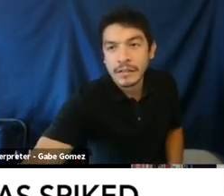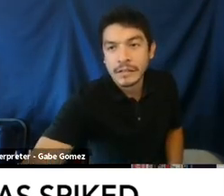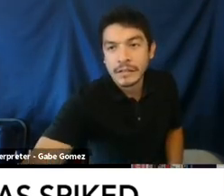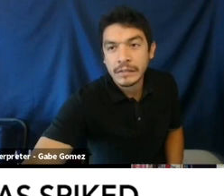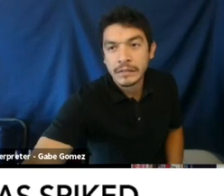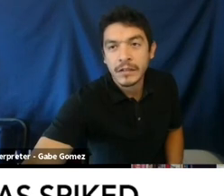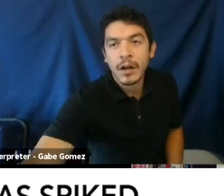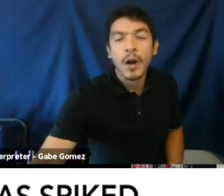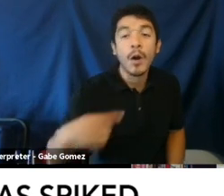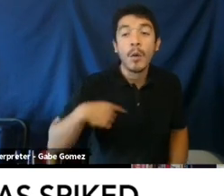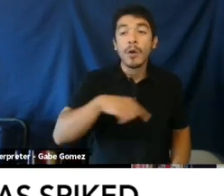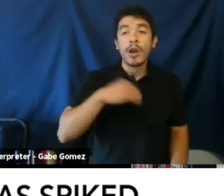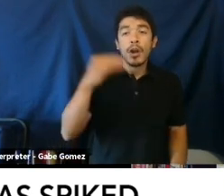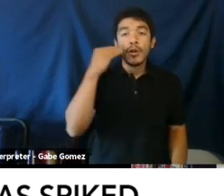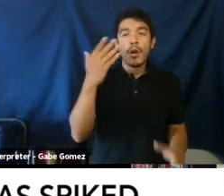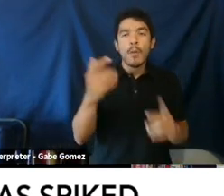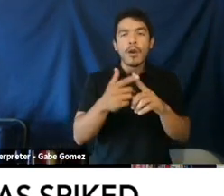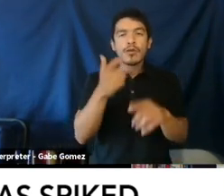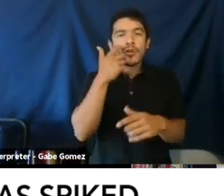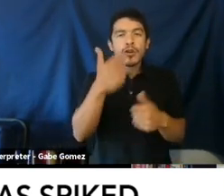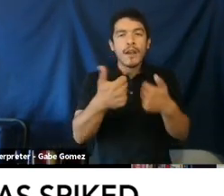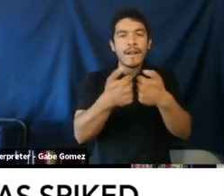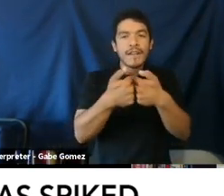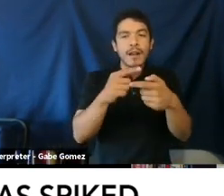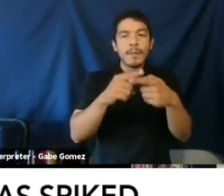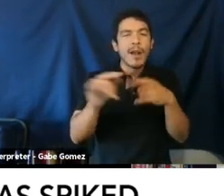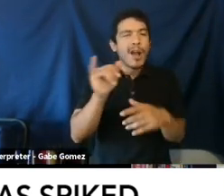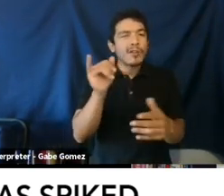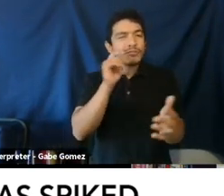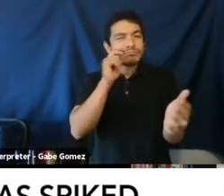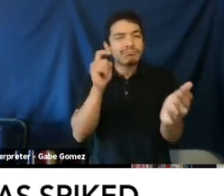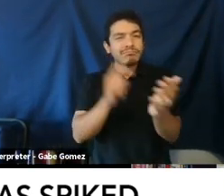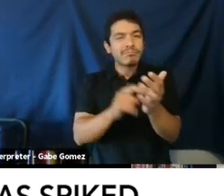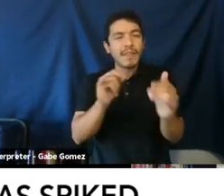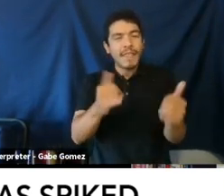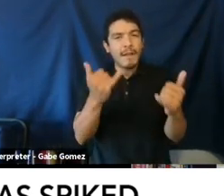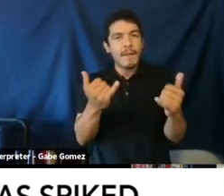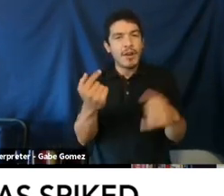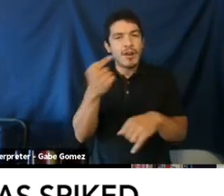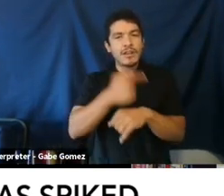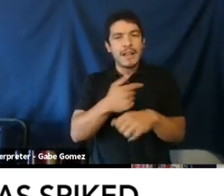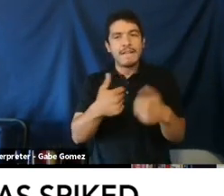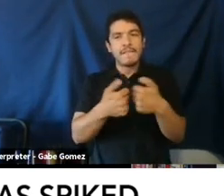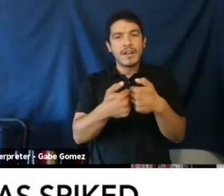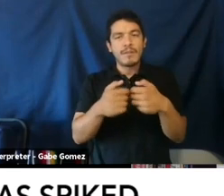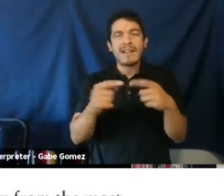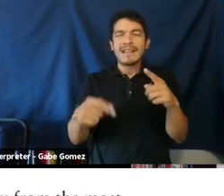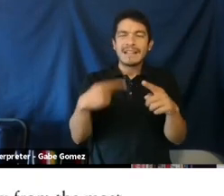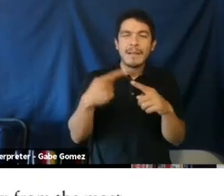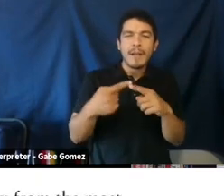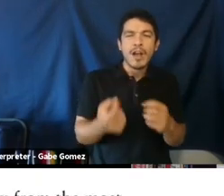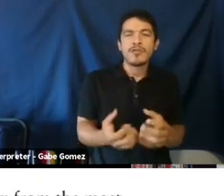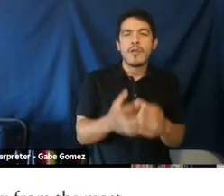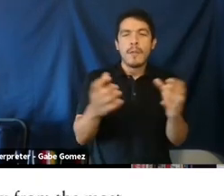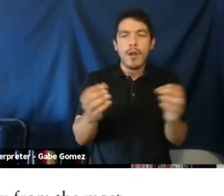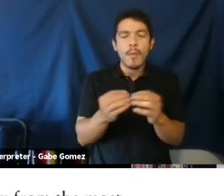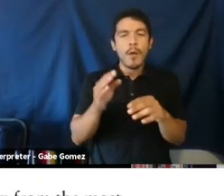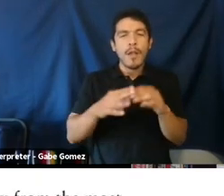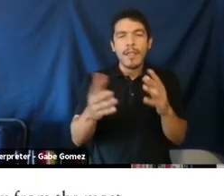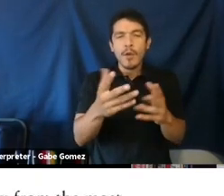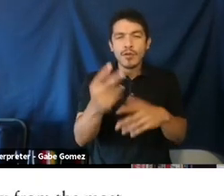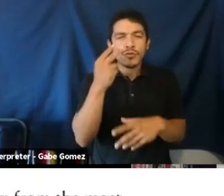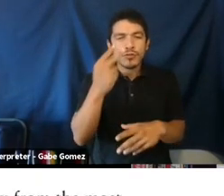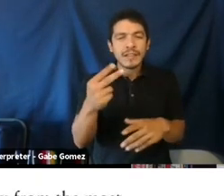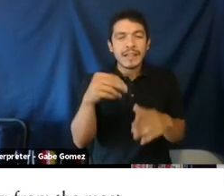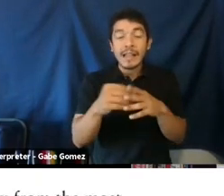started experiencing this pandemic. So we knew that we wanted to look at video games, but we also recognize that